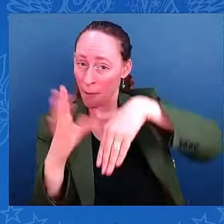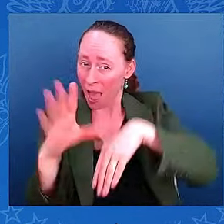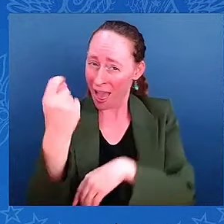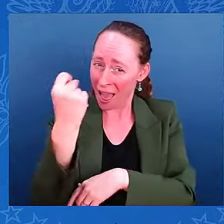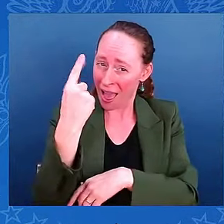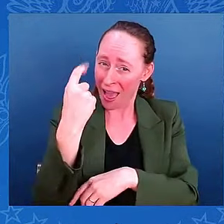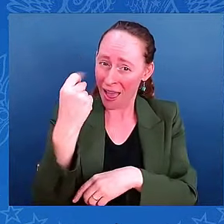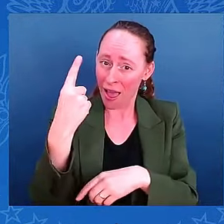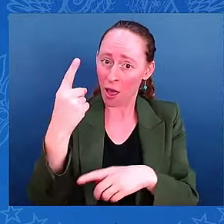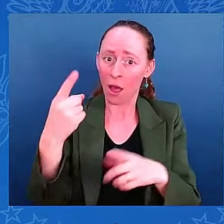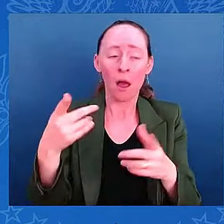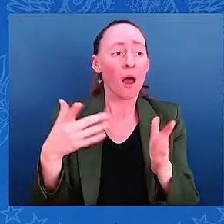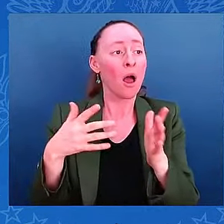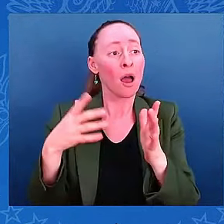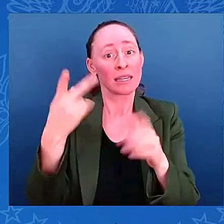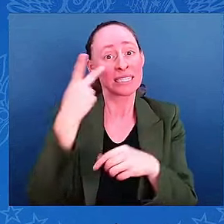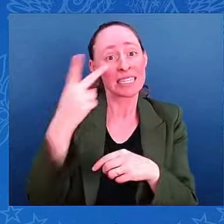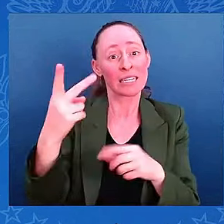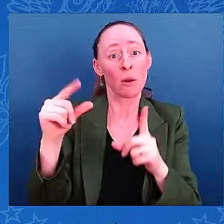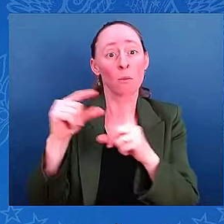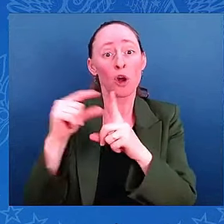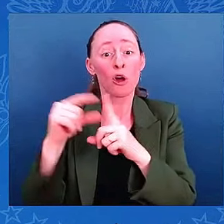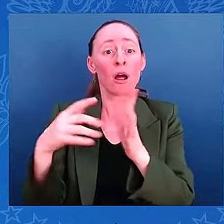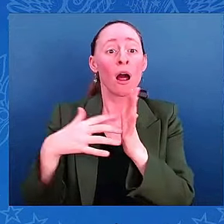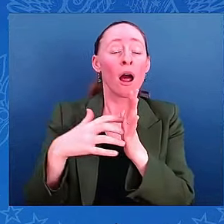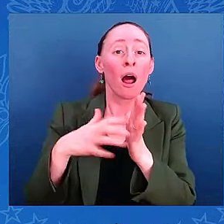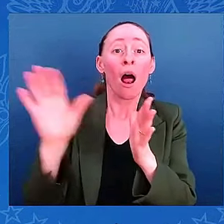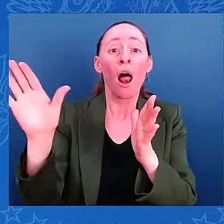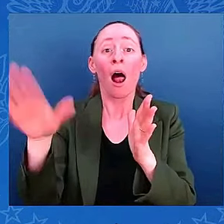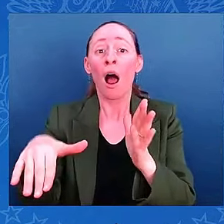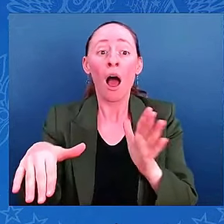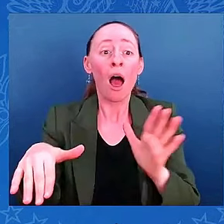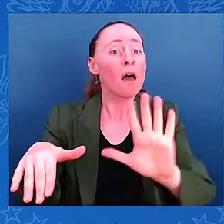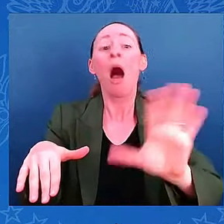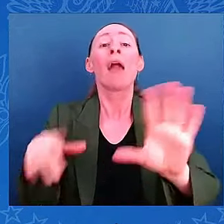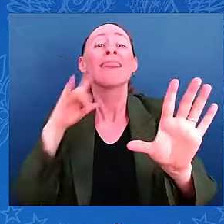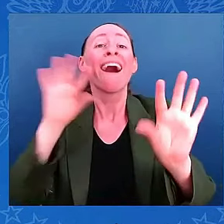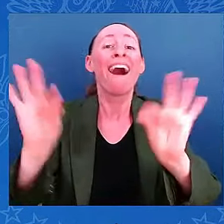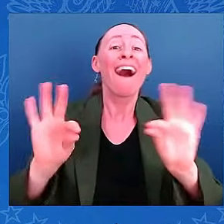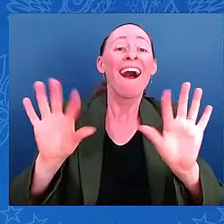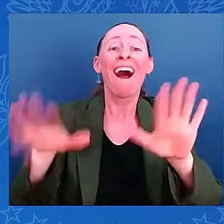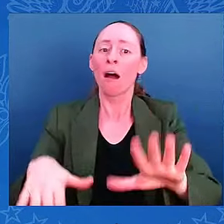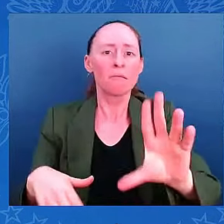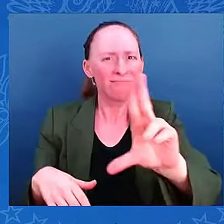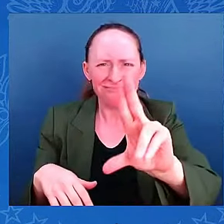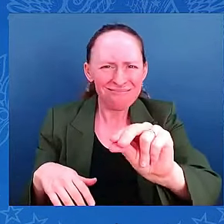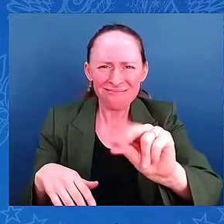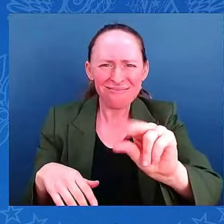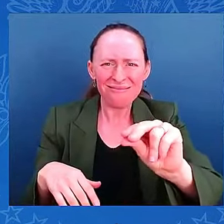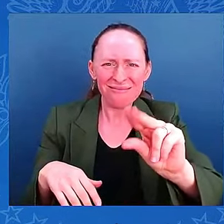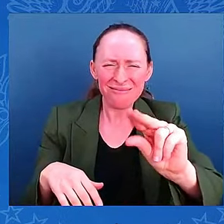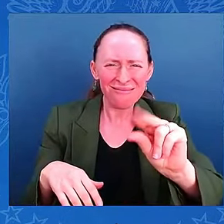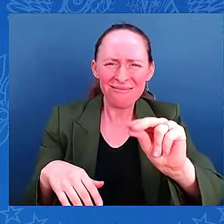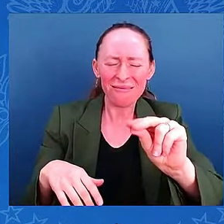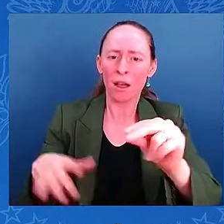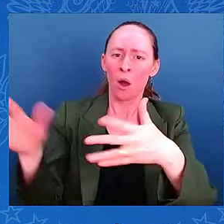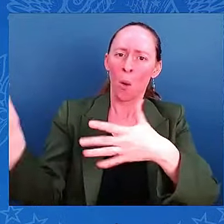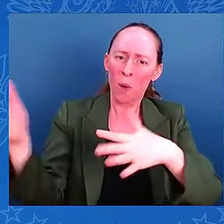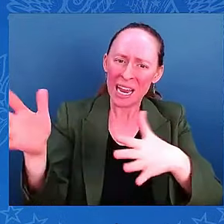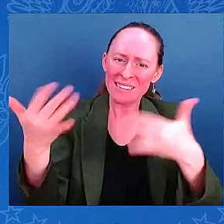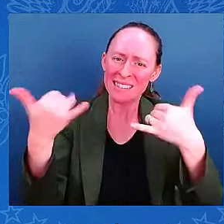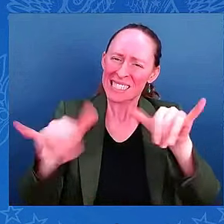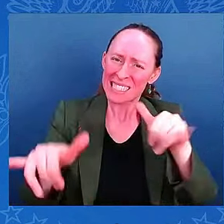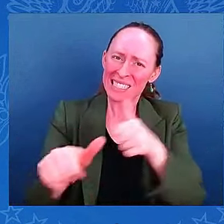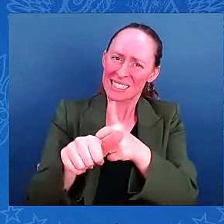public. So, we really want to stress that no matter what happens to that, the wind speed in the system, catastrophic impacts will